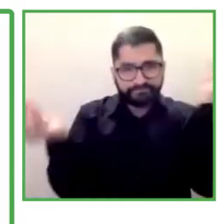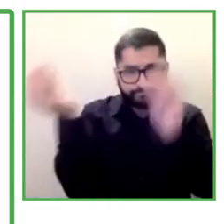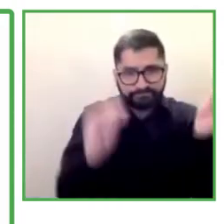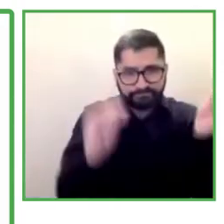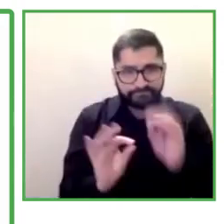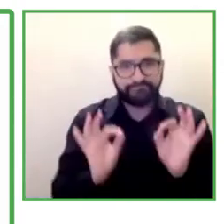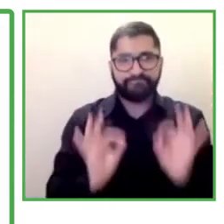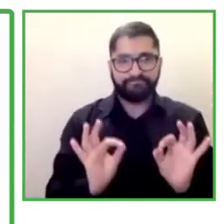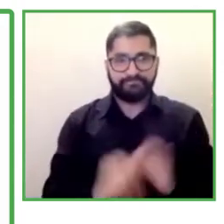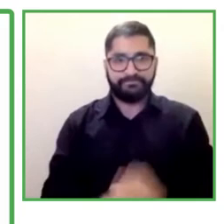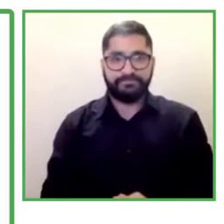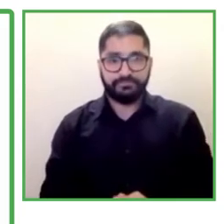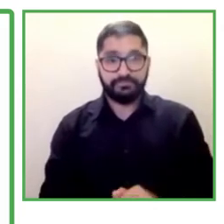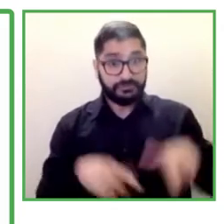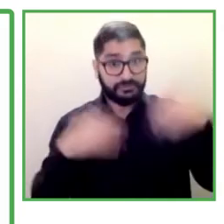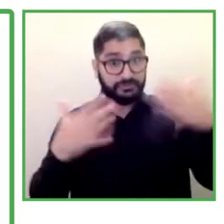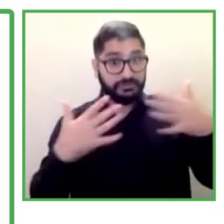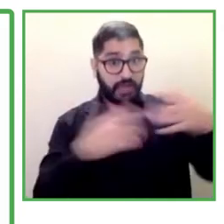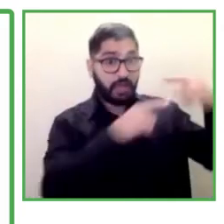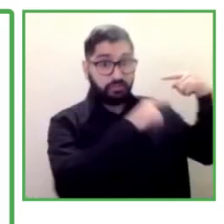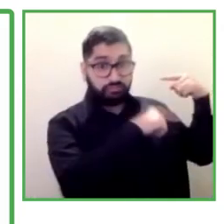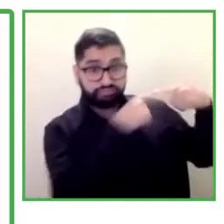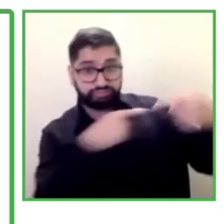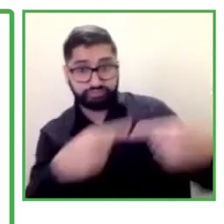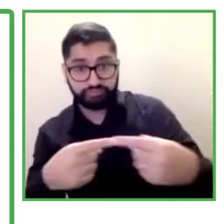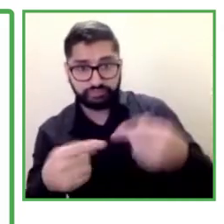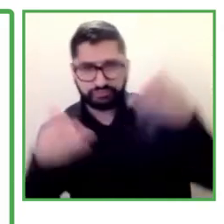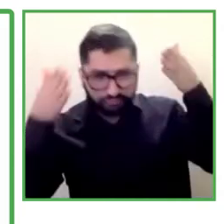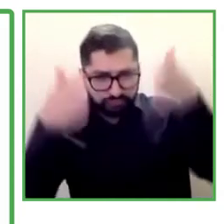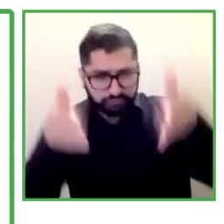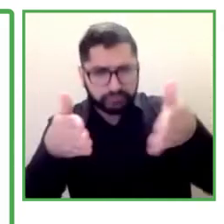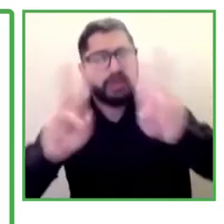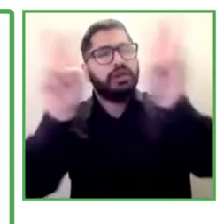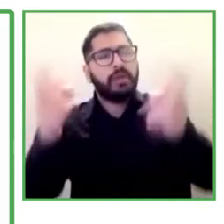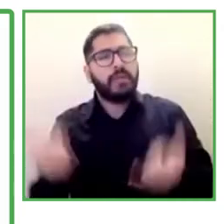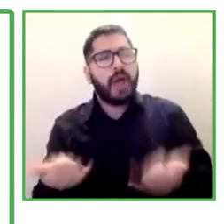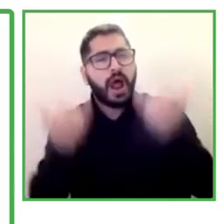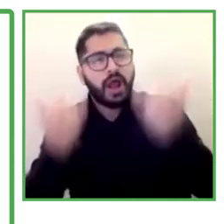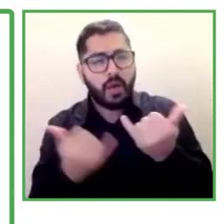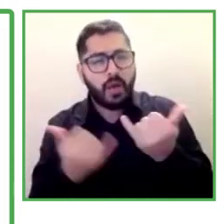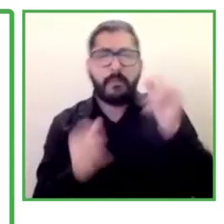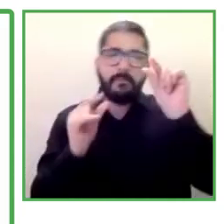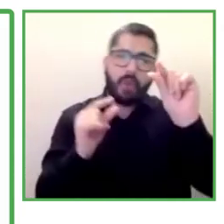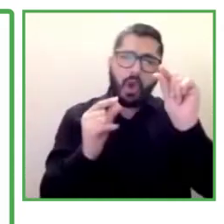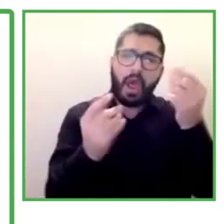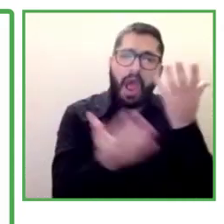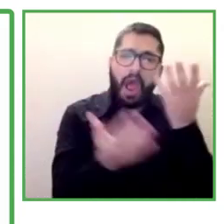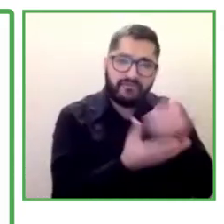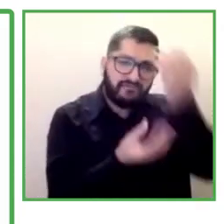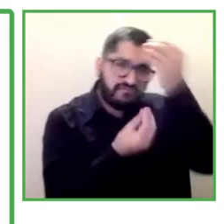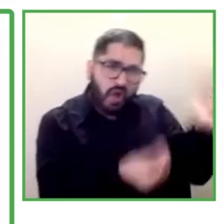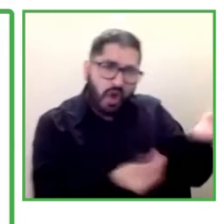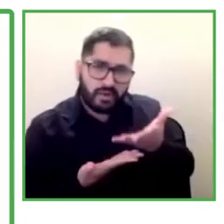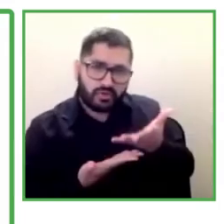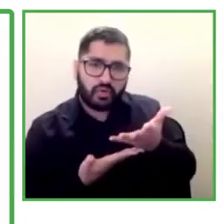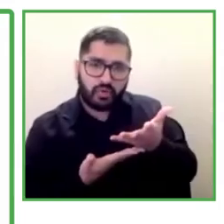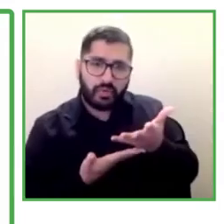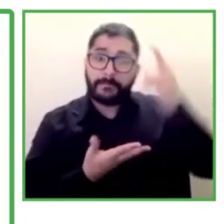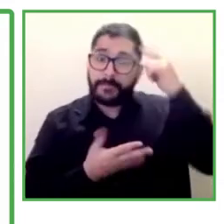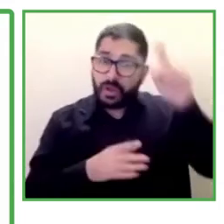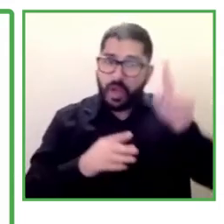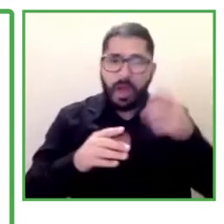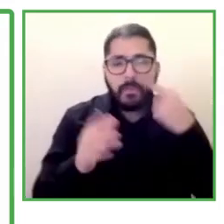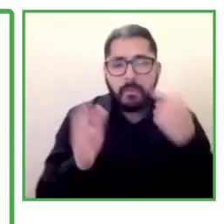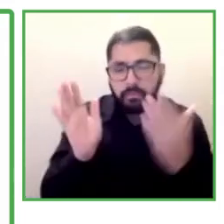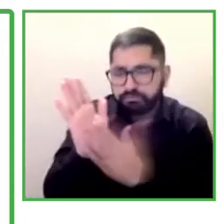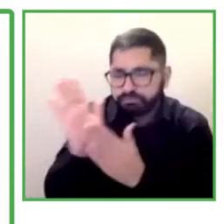And also in other areas, we have a lot of information about this and we need to identify improved technologies that are going